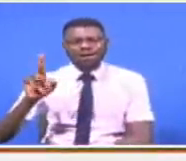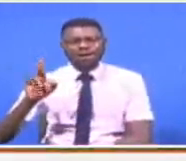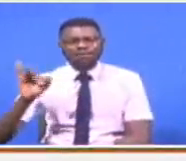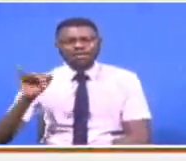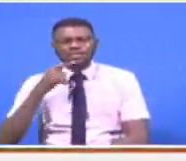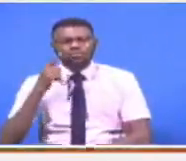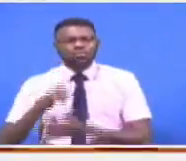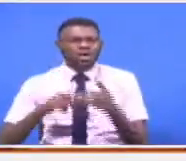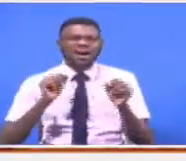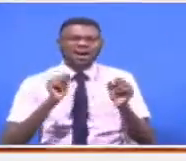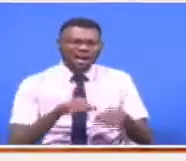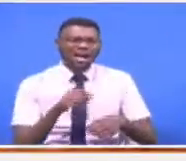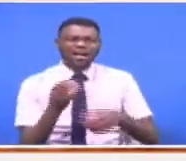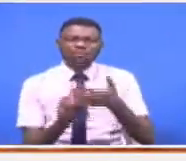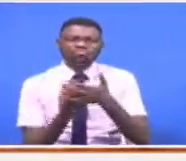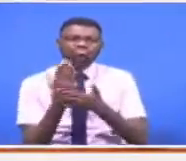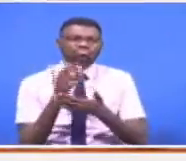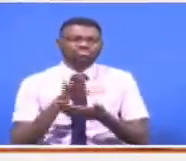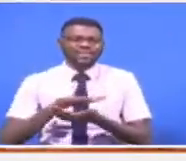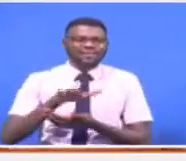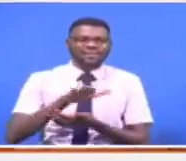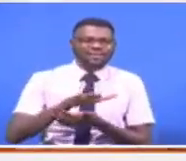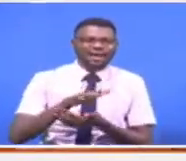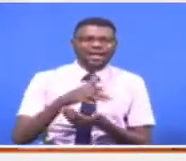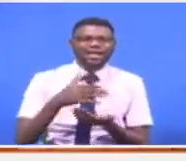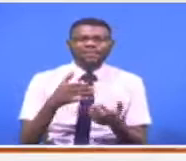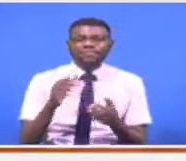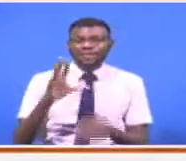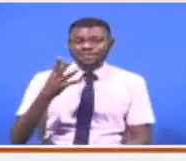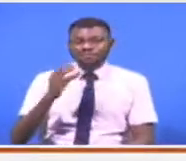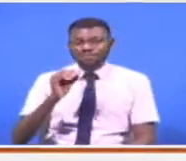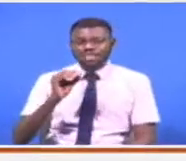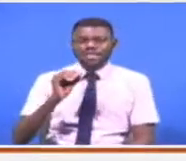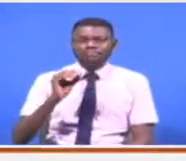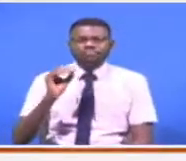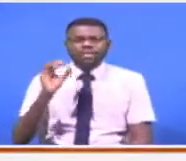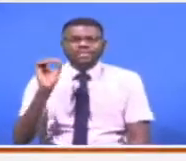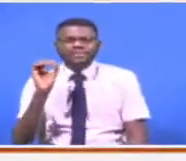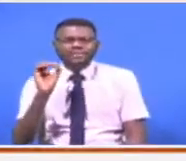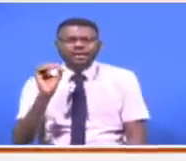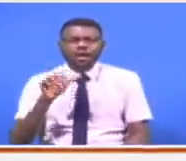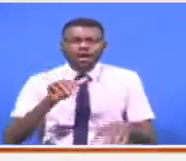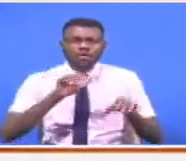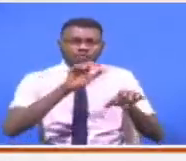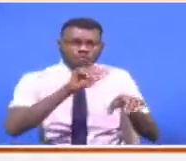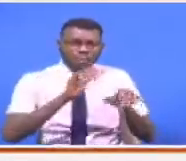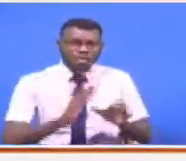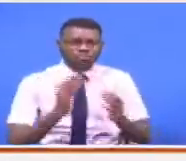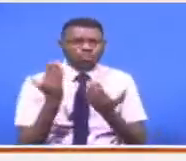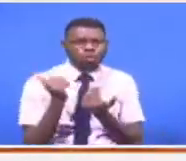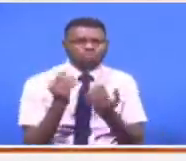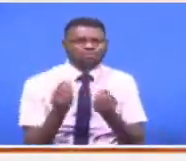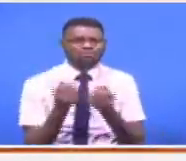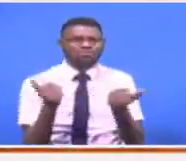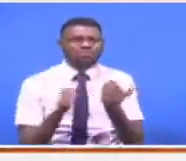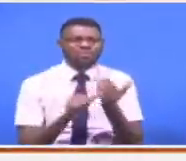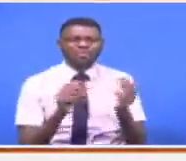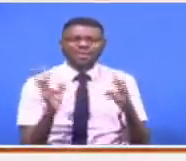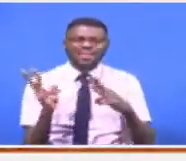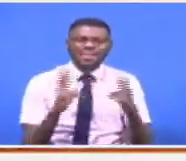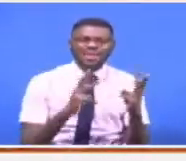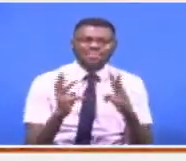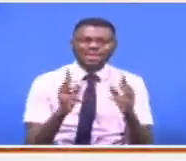areas with temperatures even above 50 degrees this has made farmers believe it is a solution to climate change na